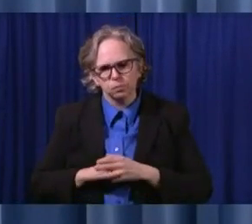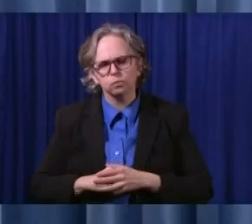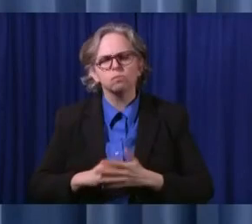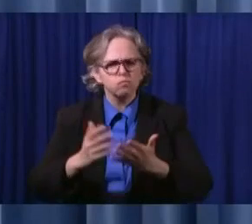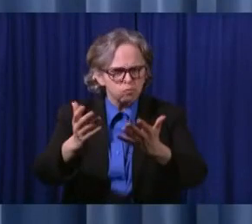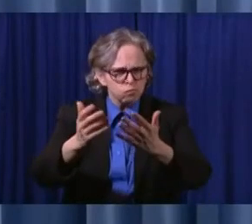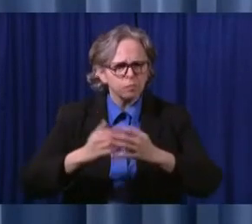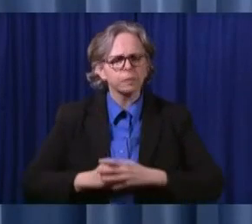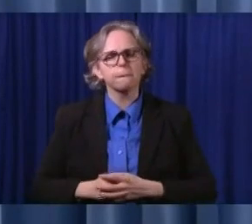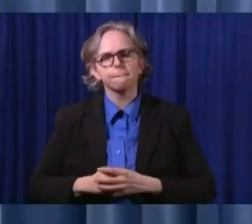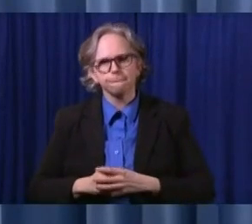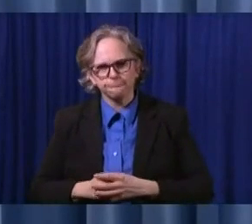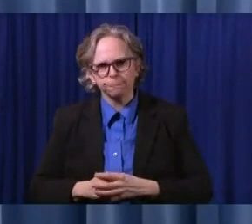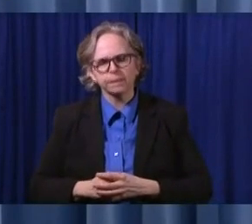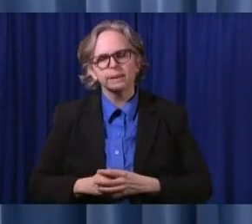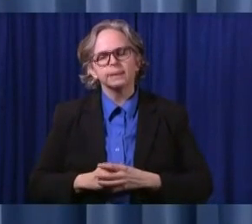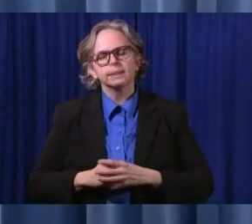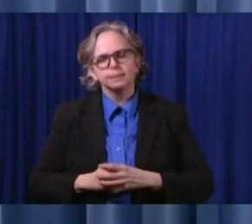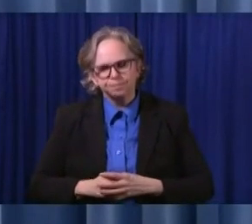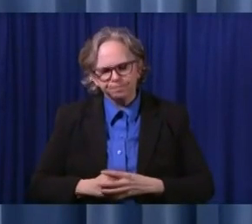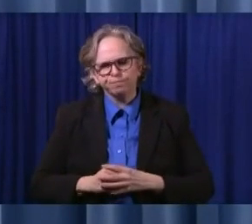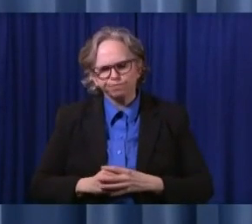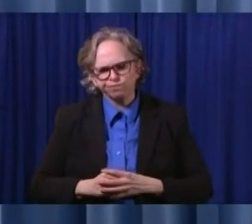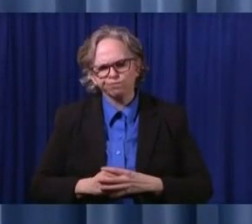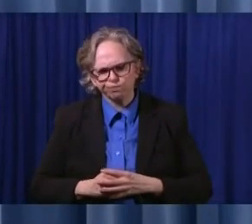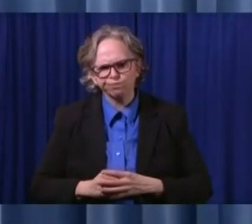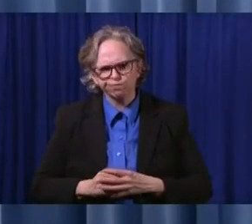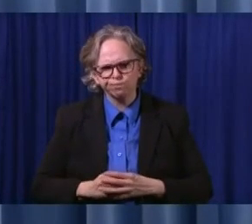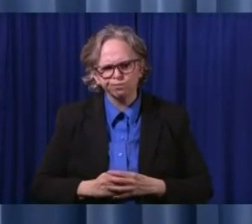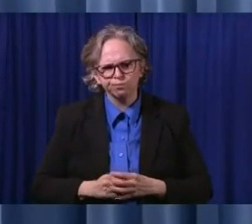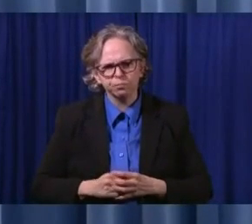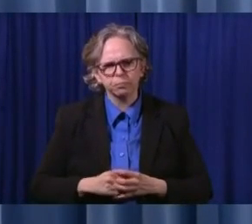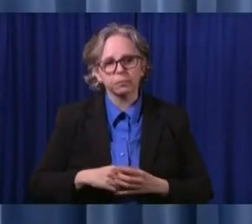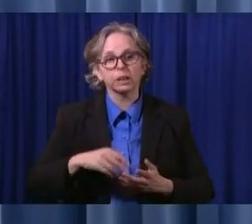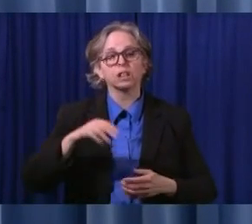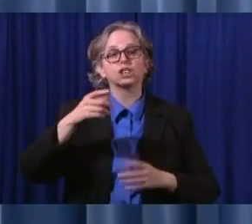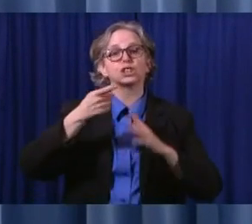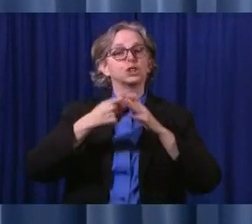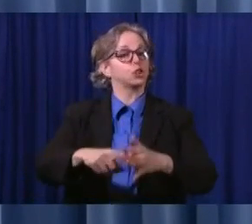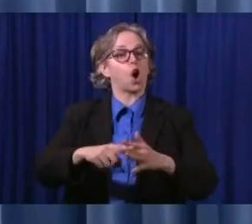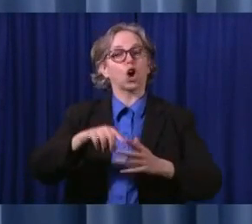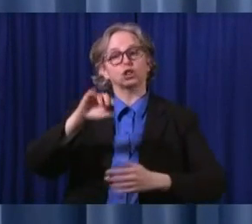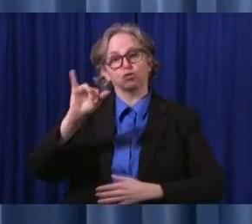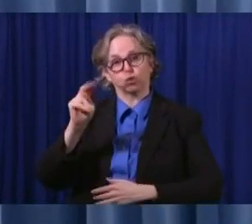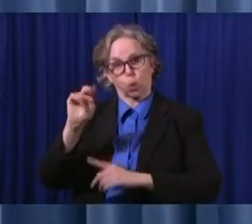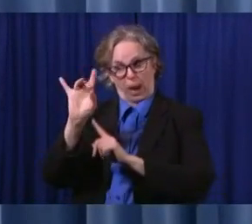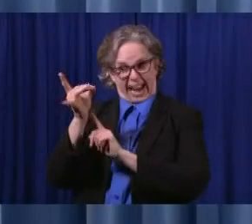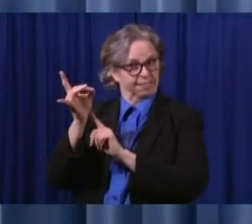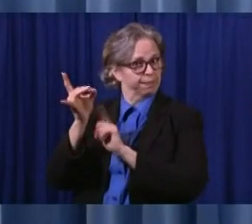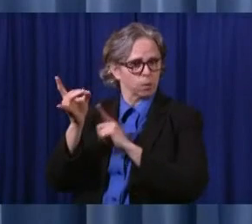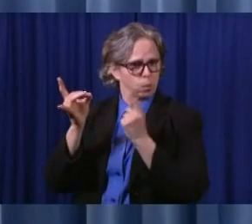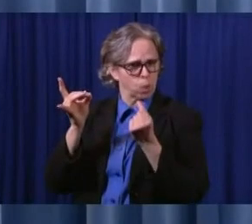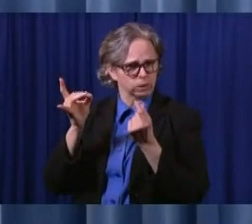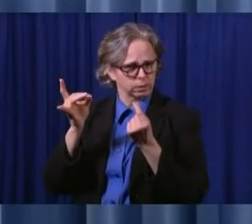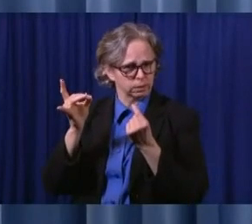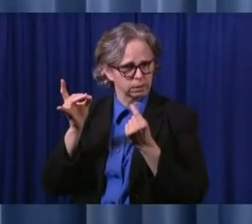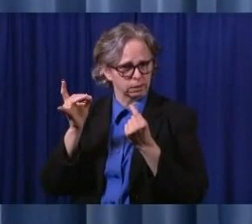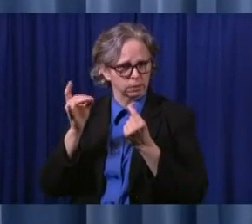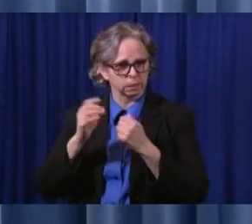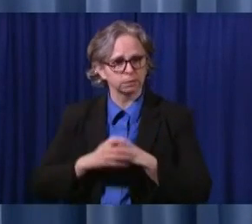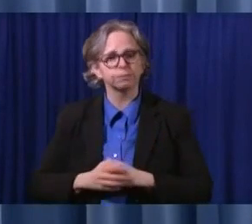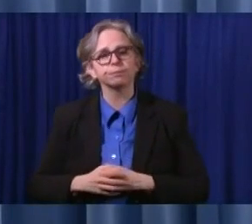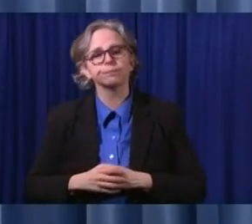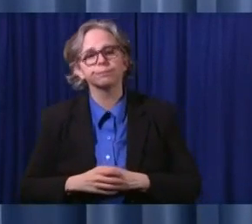So beginning June 8th, intermediate care facilities for individuals with